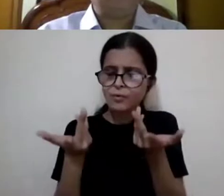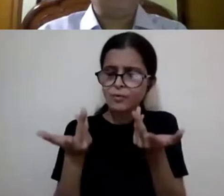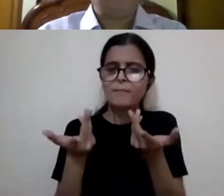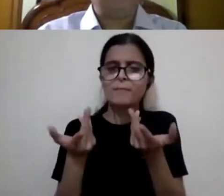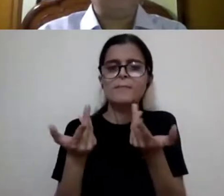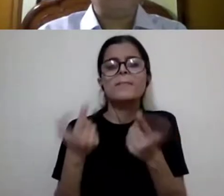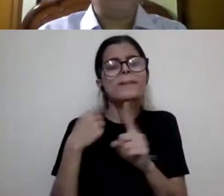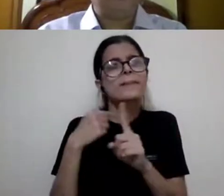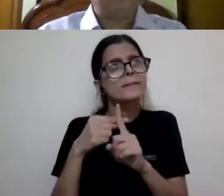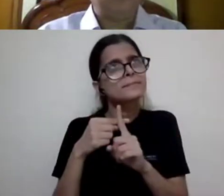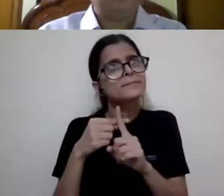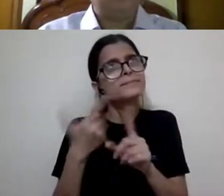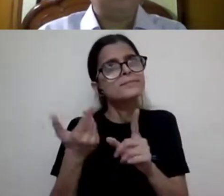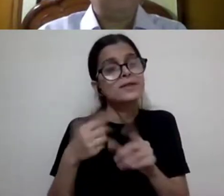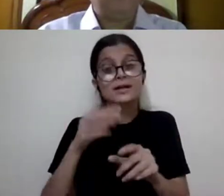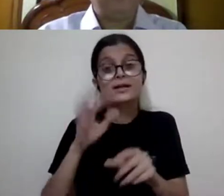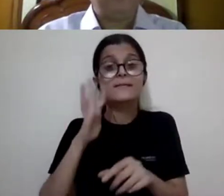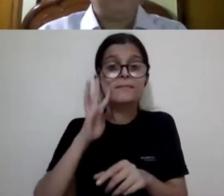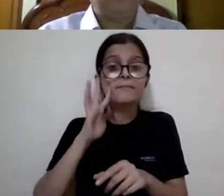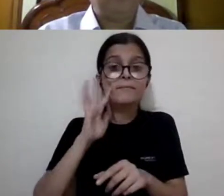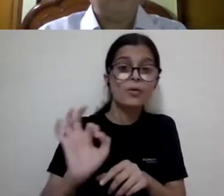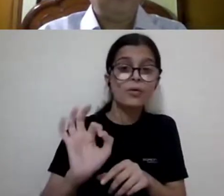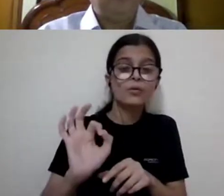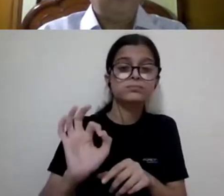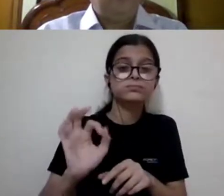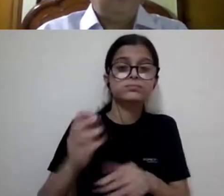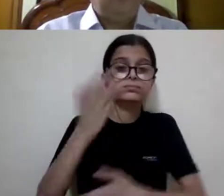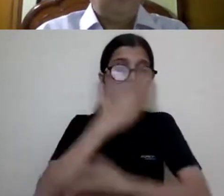critical disability studies paradigm.